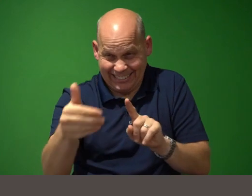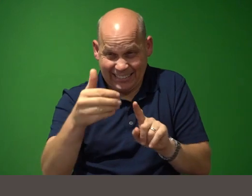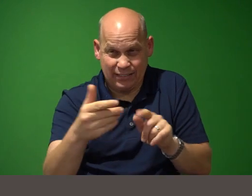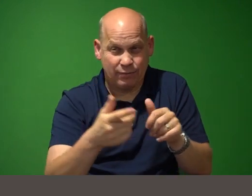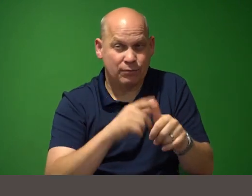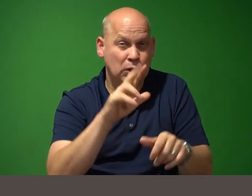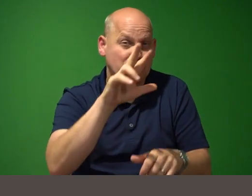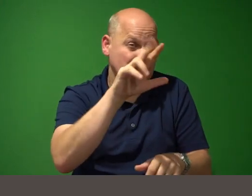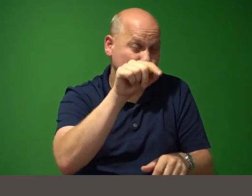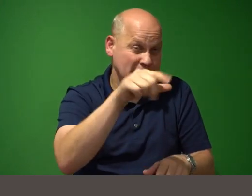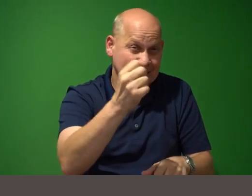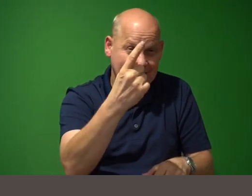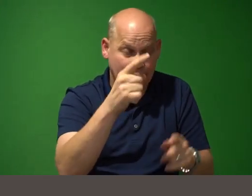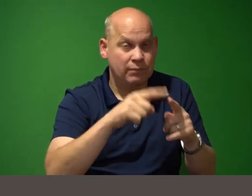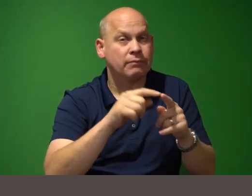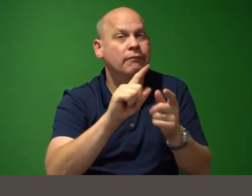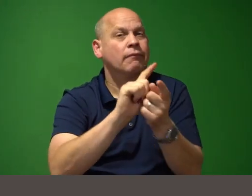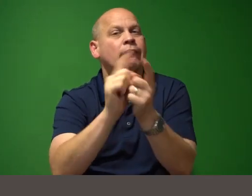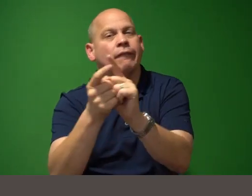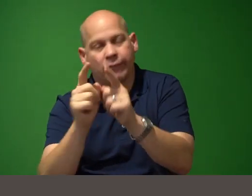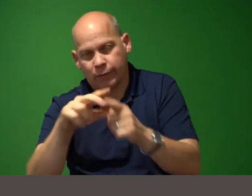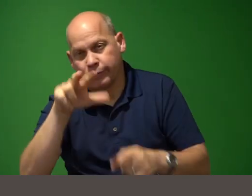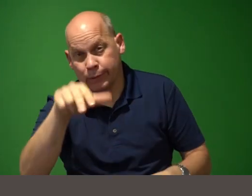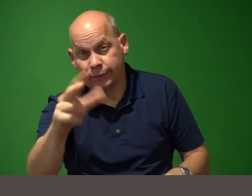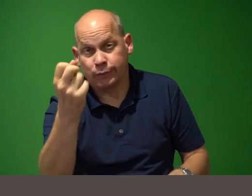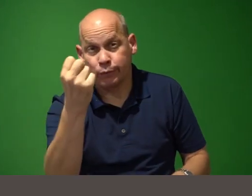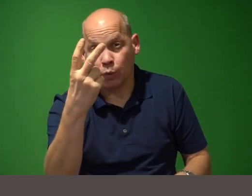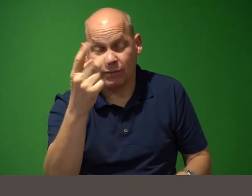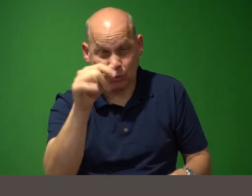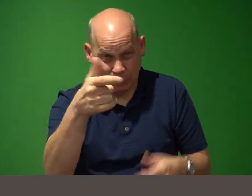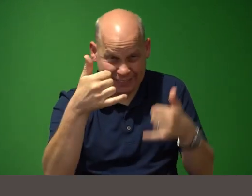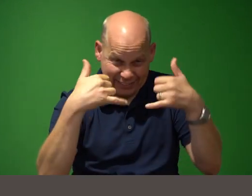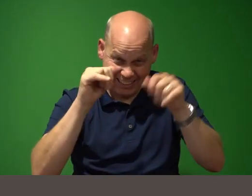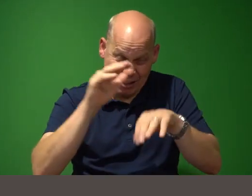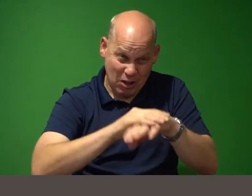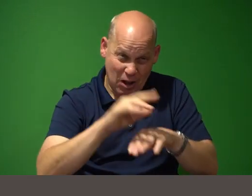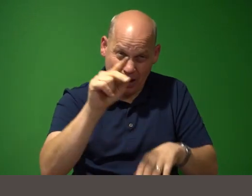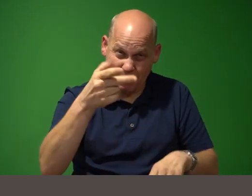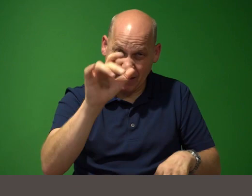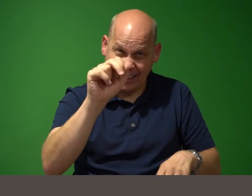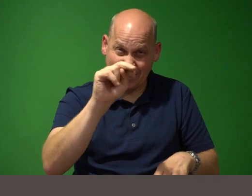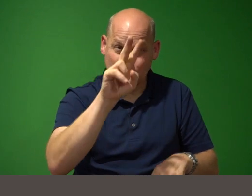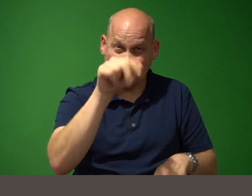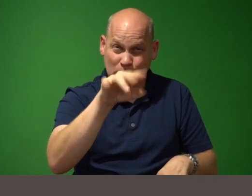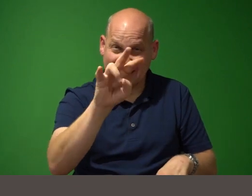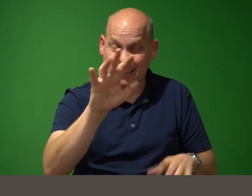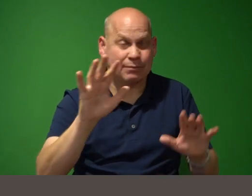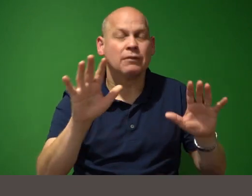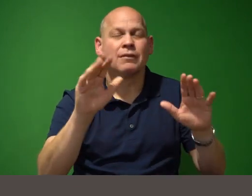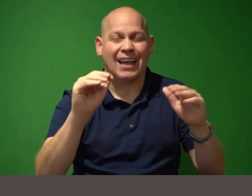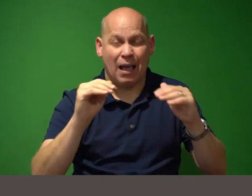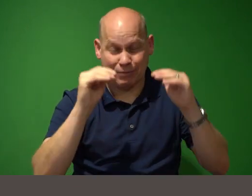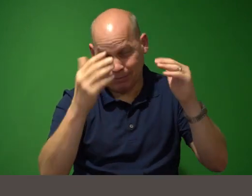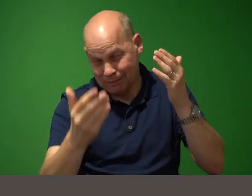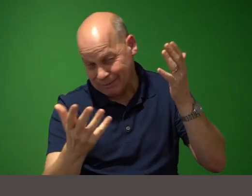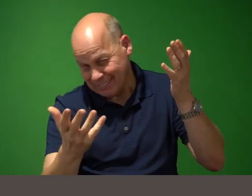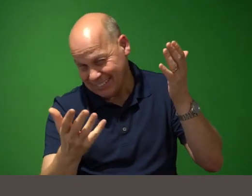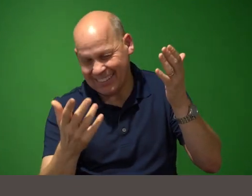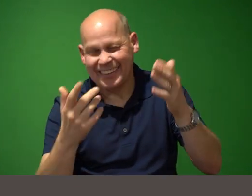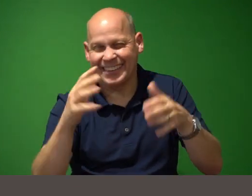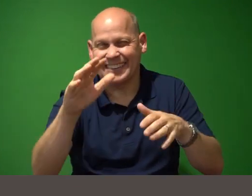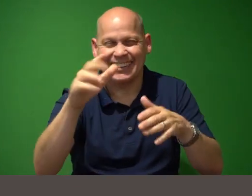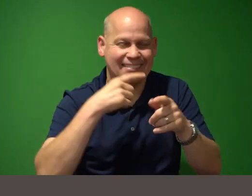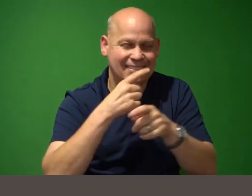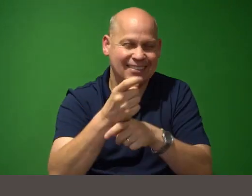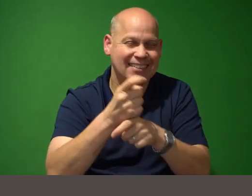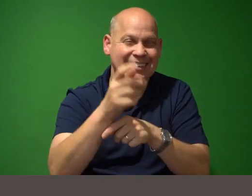.12 so if you're still on python 2.7 it might be time to upgrade just kidding it was time to upgrade maybe three four years ago when